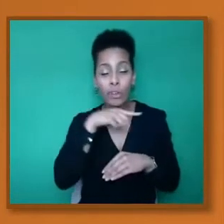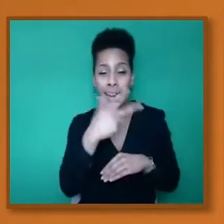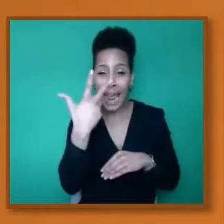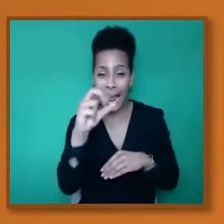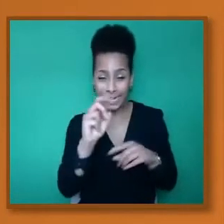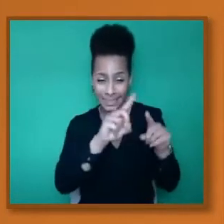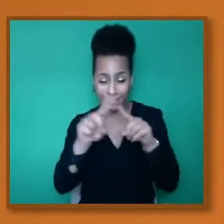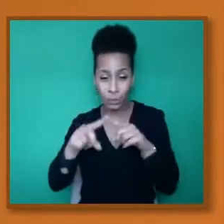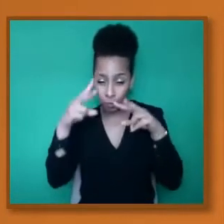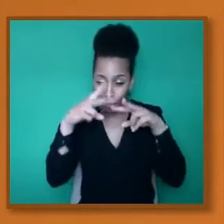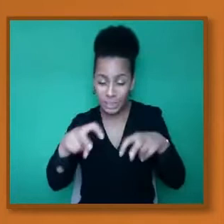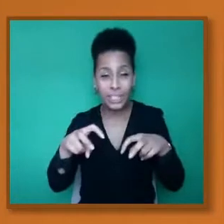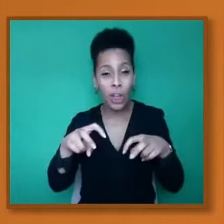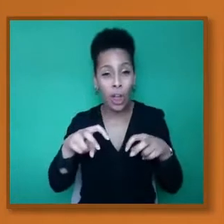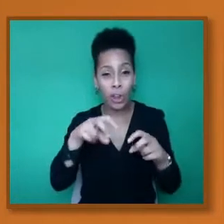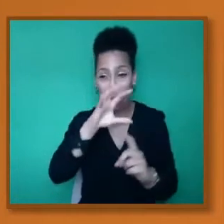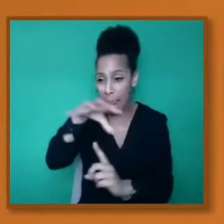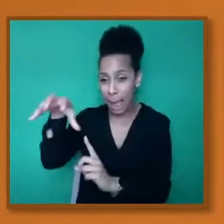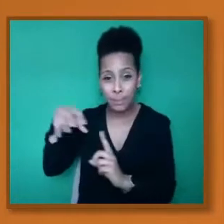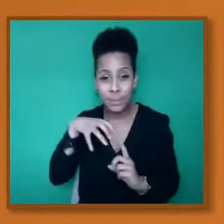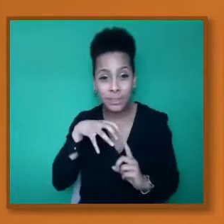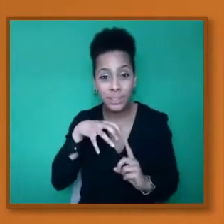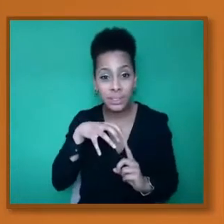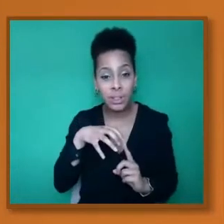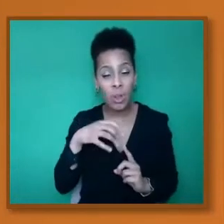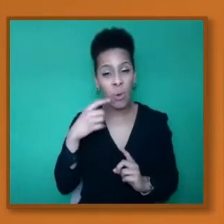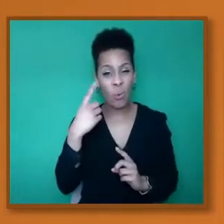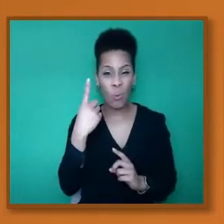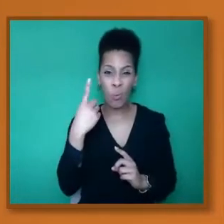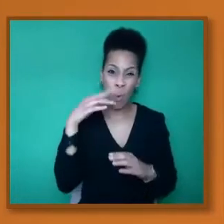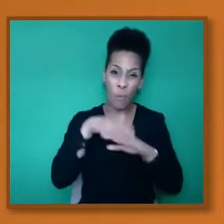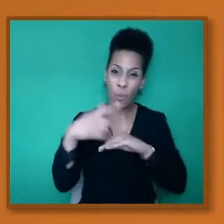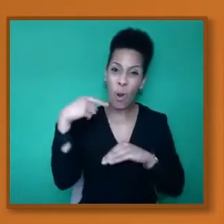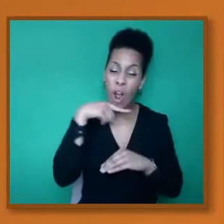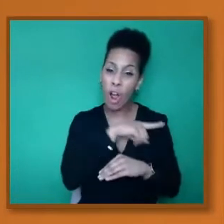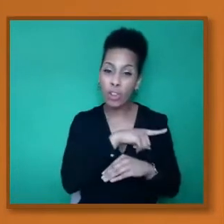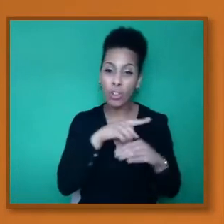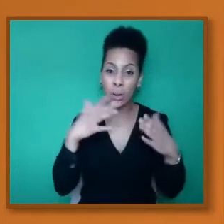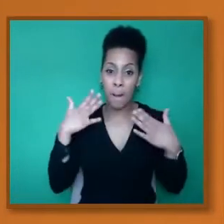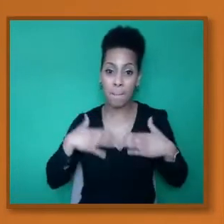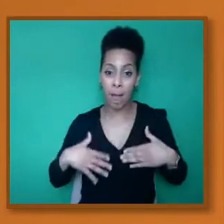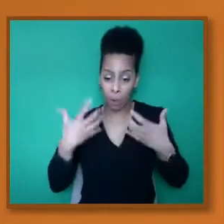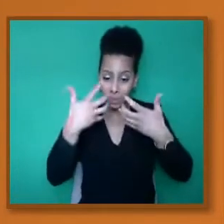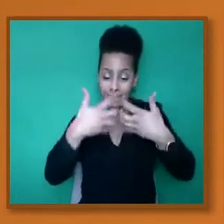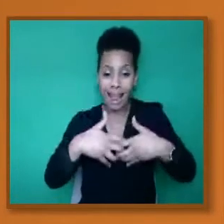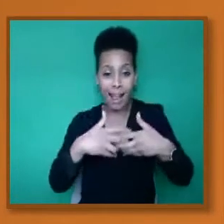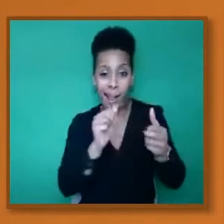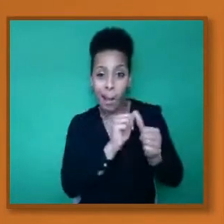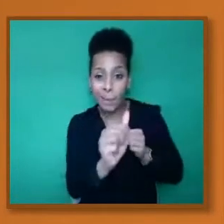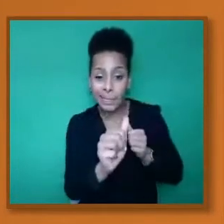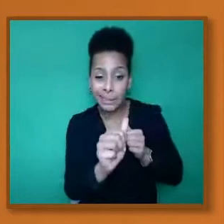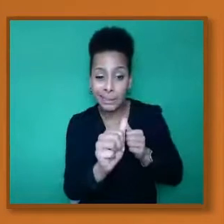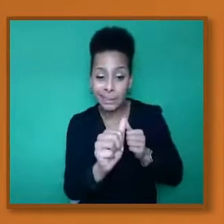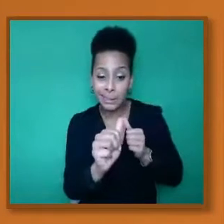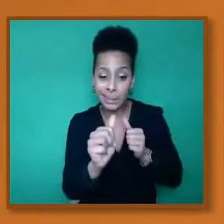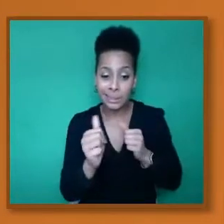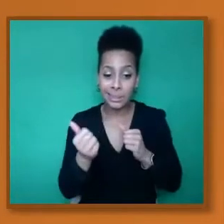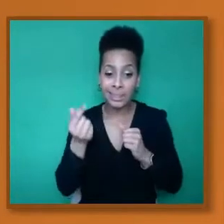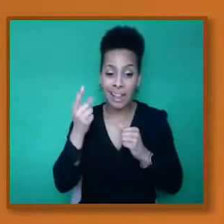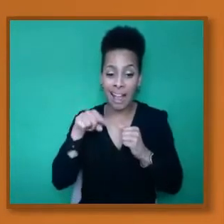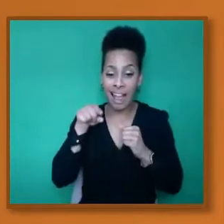a hundred biotech companies and twenty four billion dollars of investment.